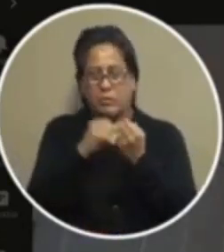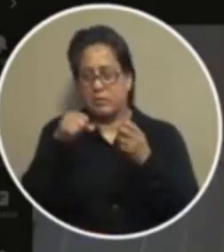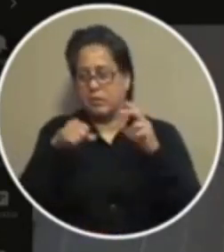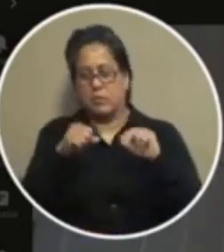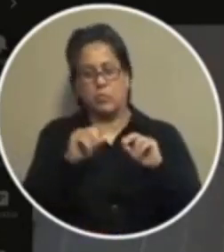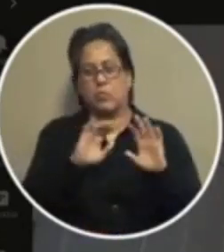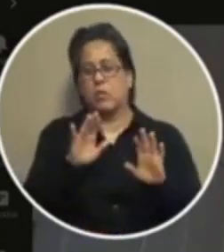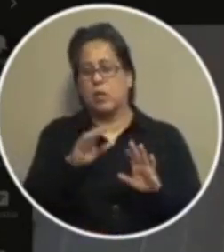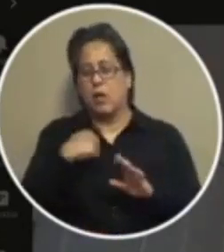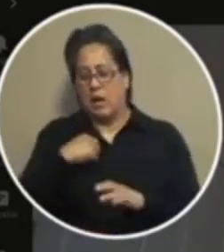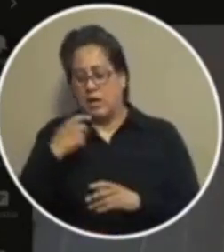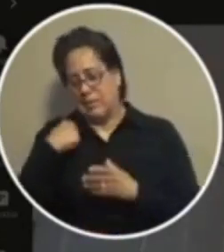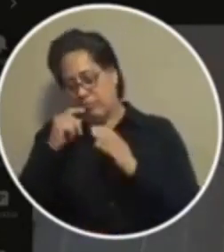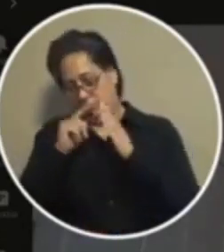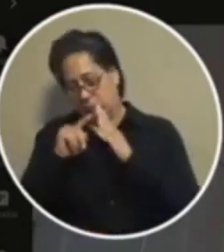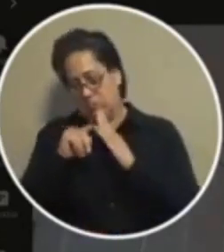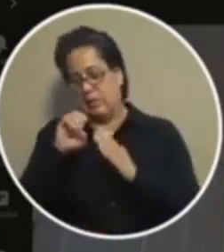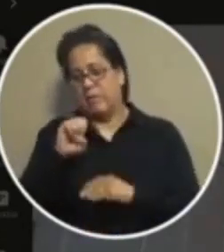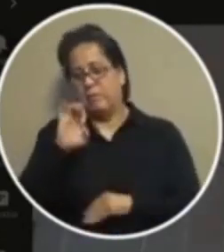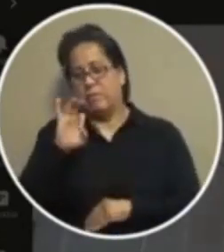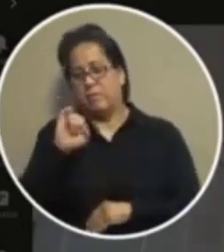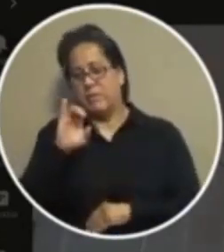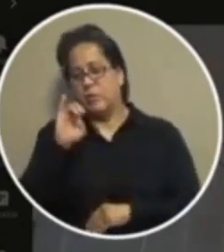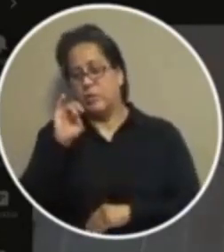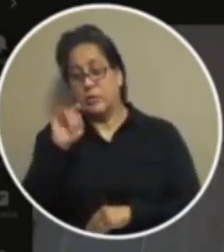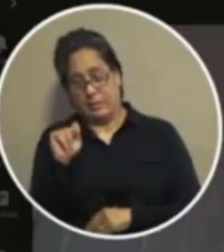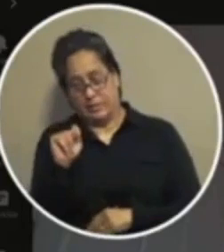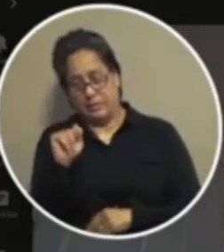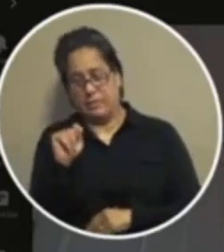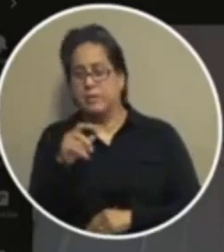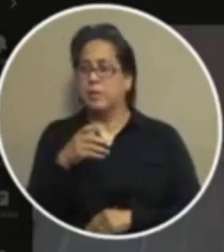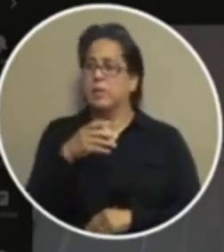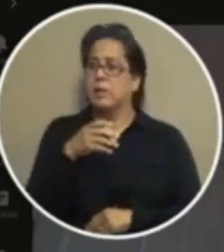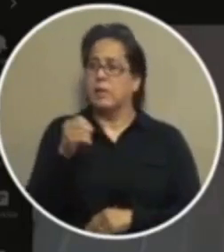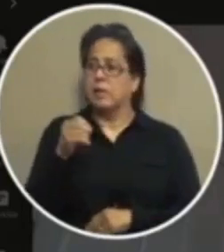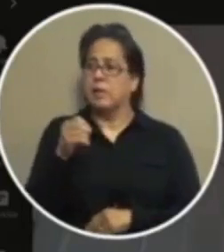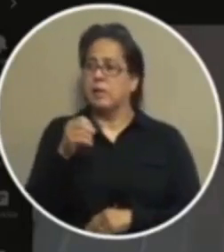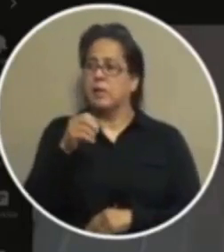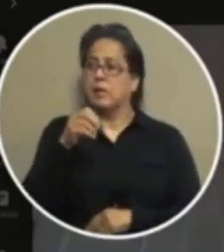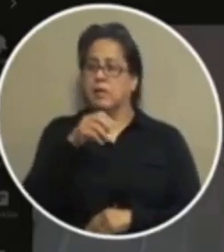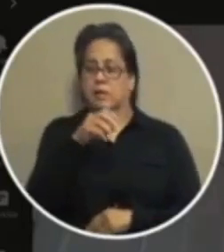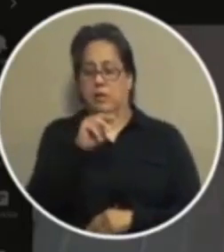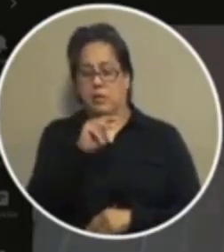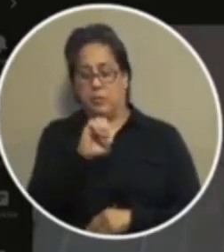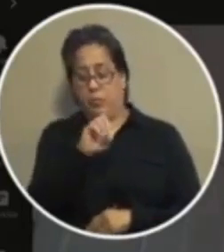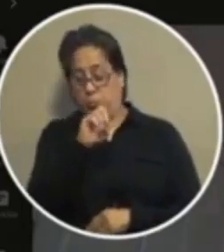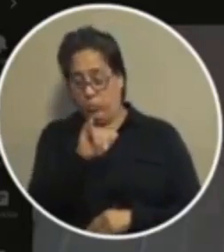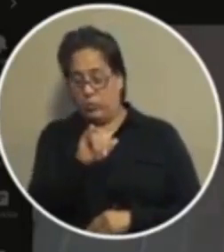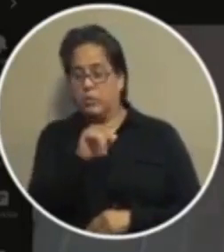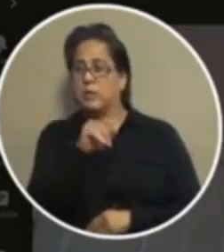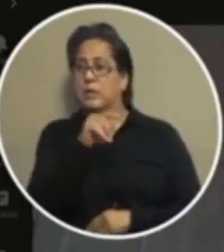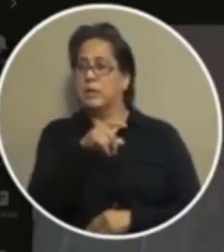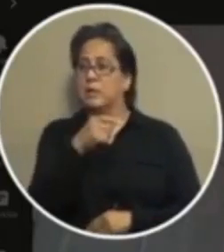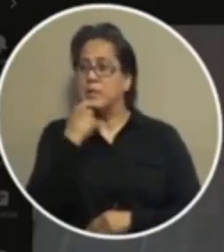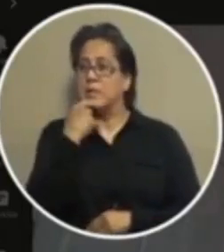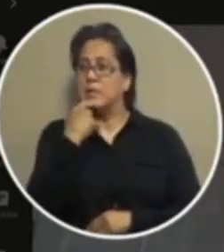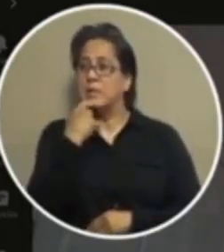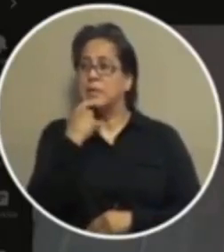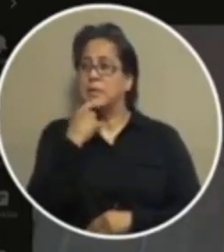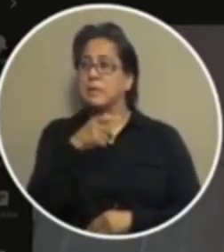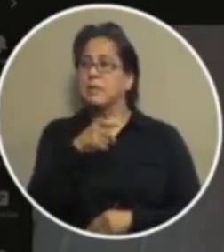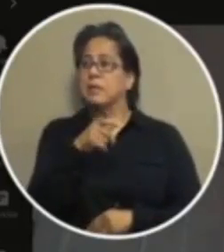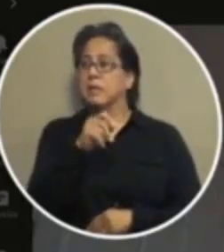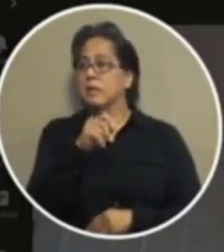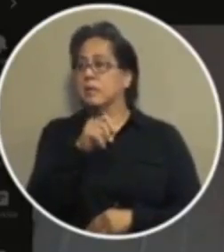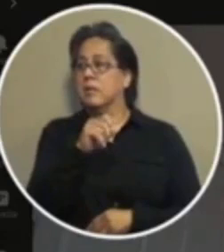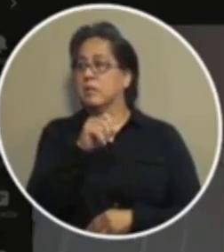looking at the efficiencies i agree that uh speaker pro tim moody has he he says it's it's